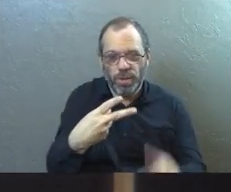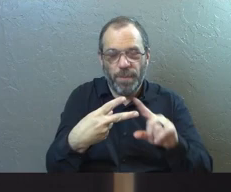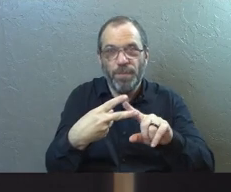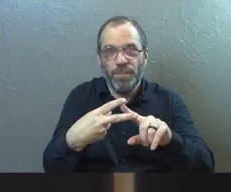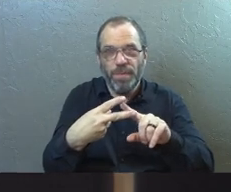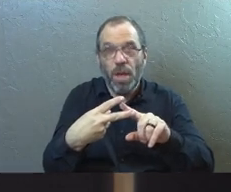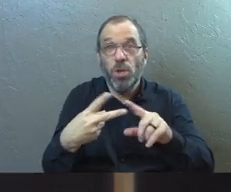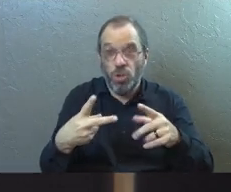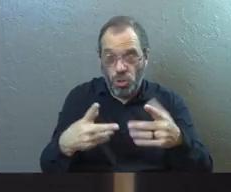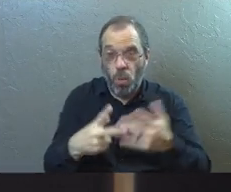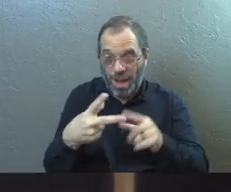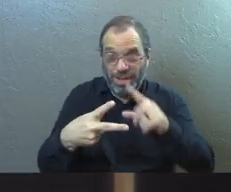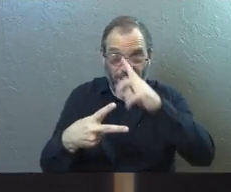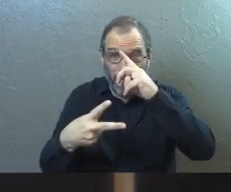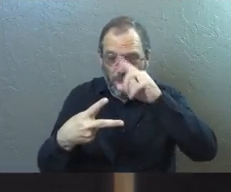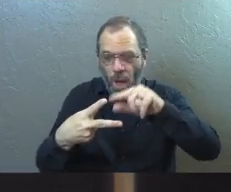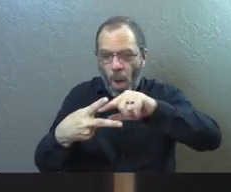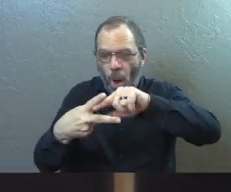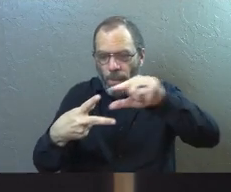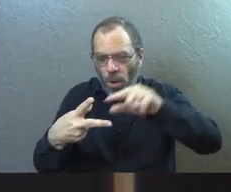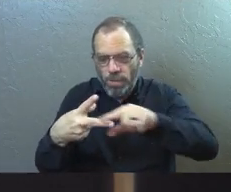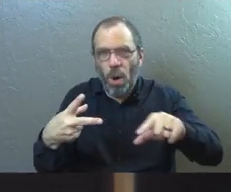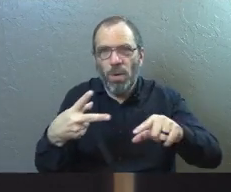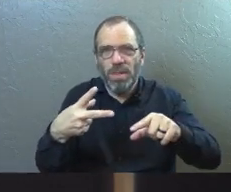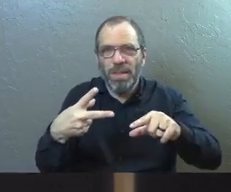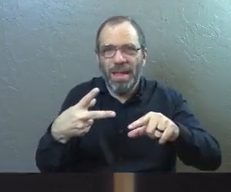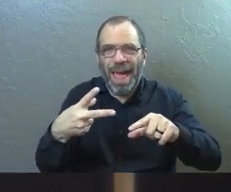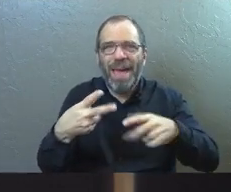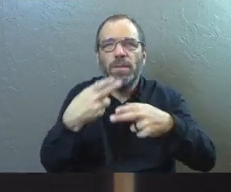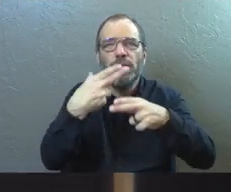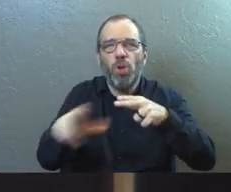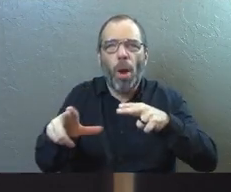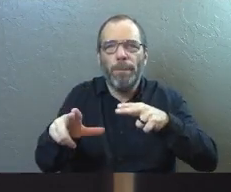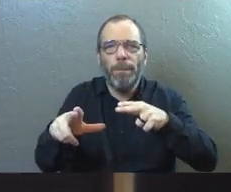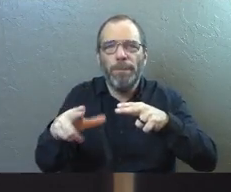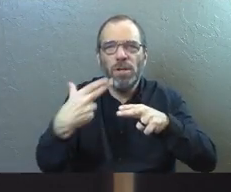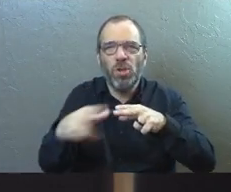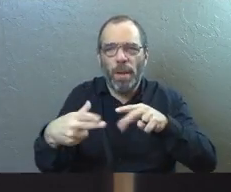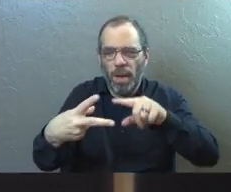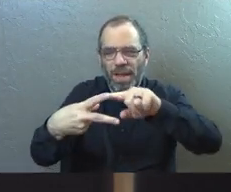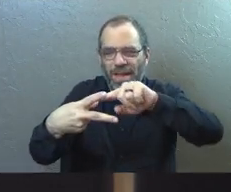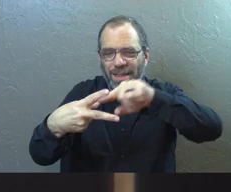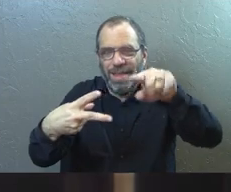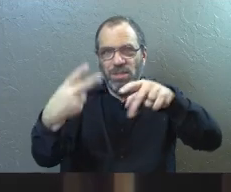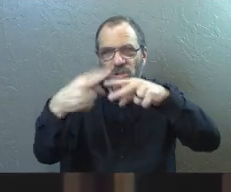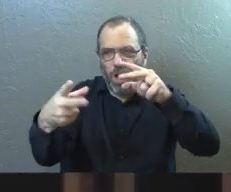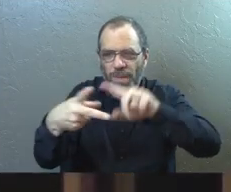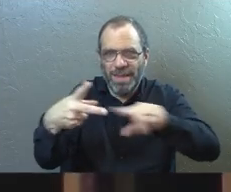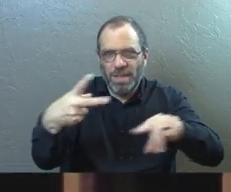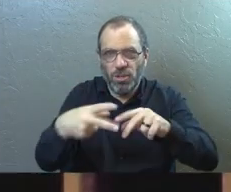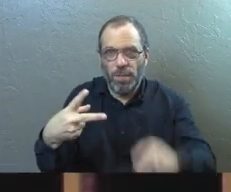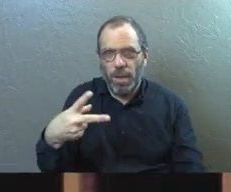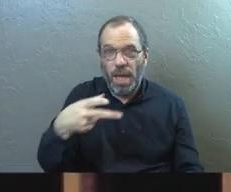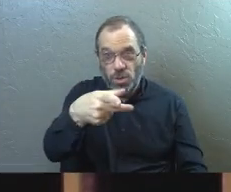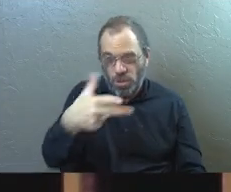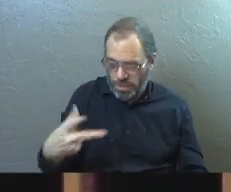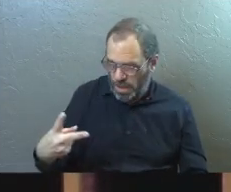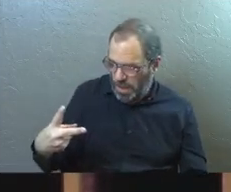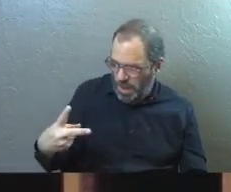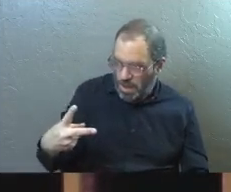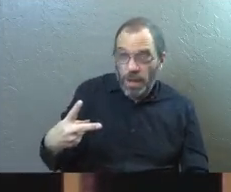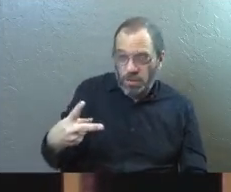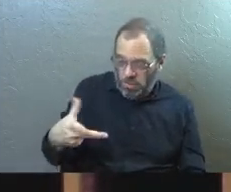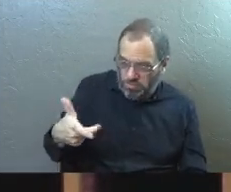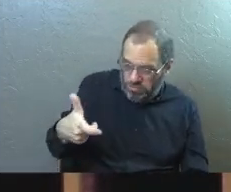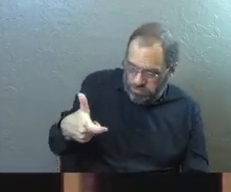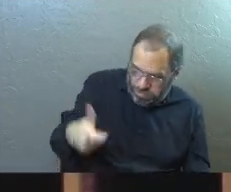If you want the effect to happen, they both have to slice. Right? You have to have your effort and you have